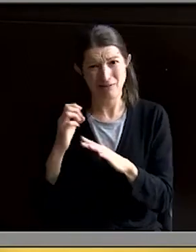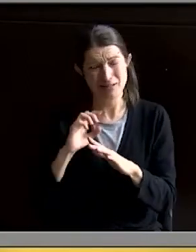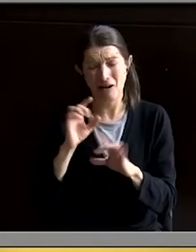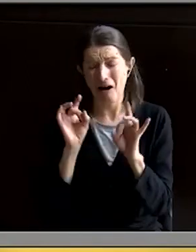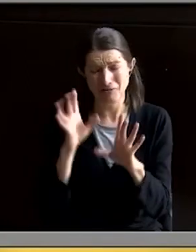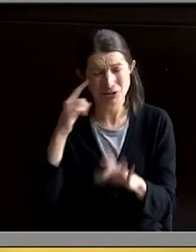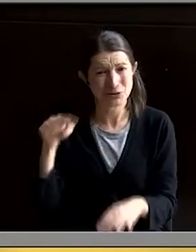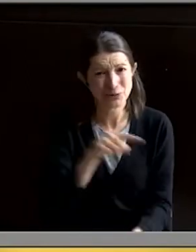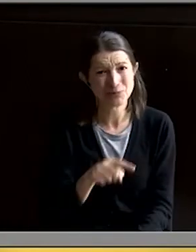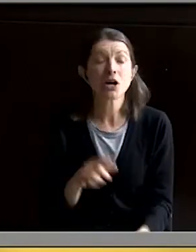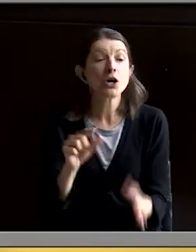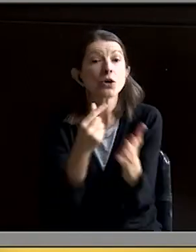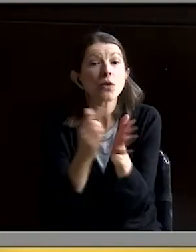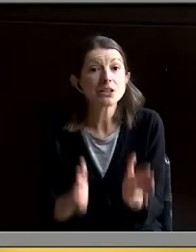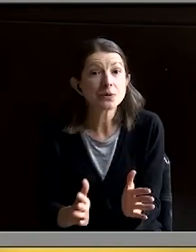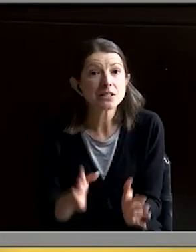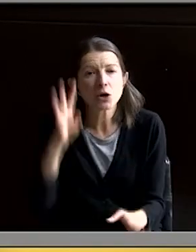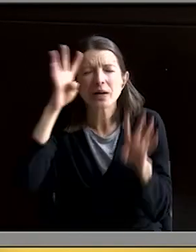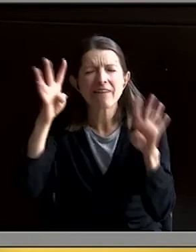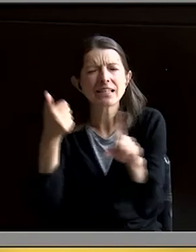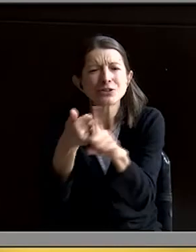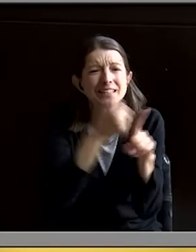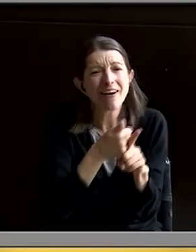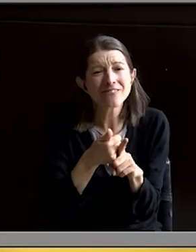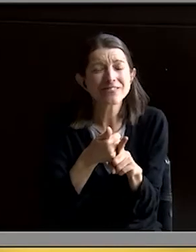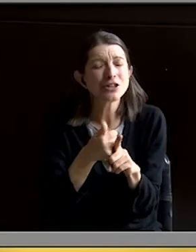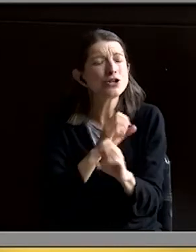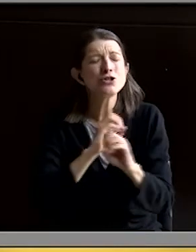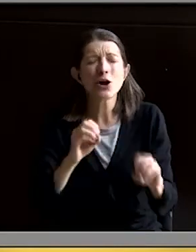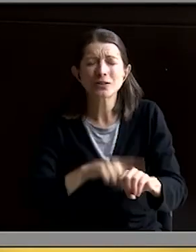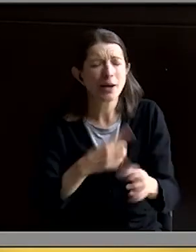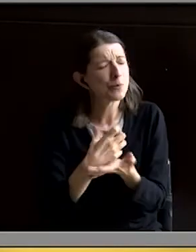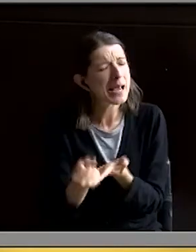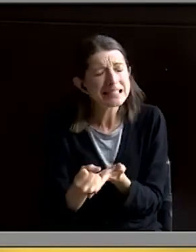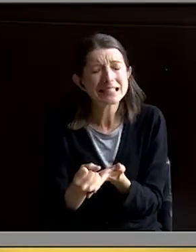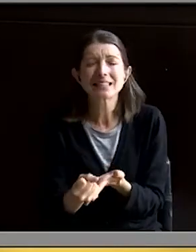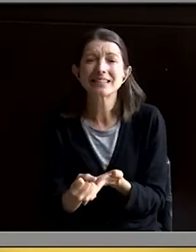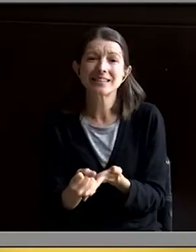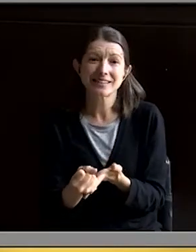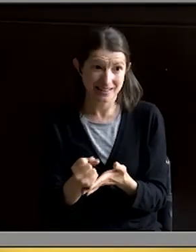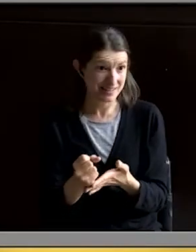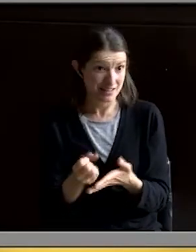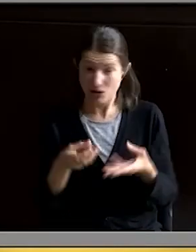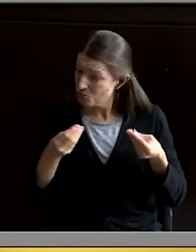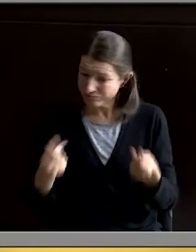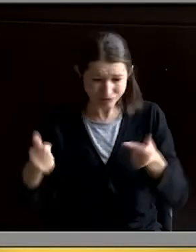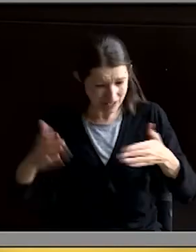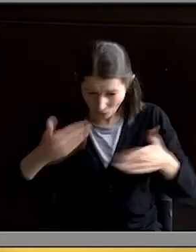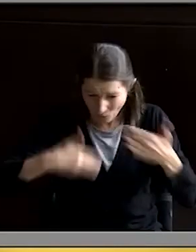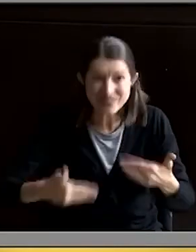Well, graduates, it's time to reinvent ourselves. There's no time to waste. So let's make like butter and get on a roll.